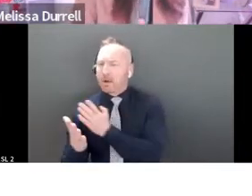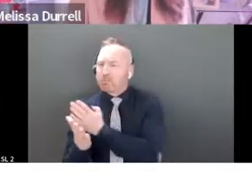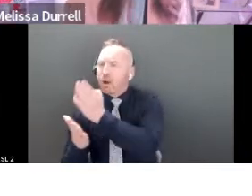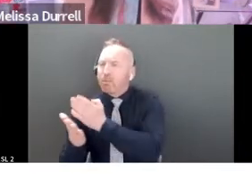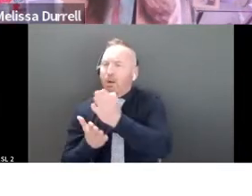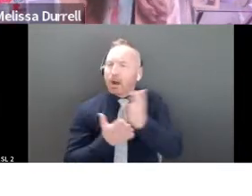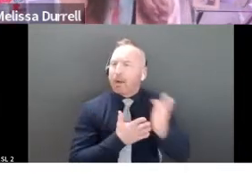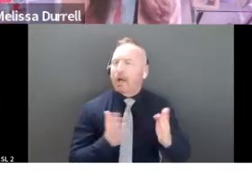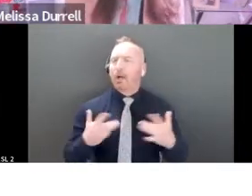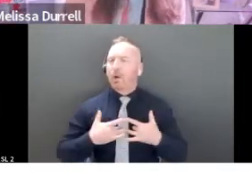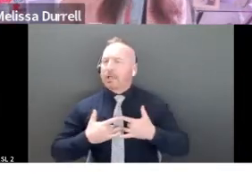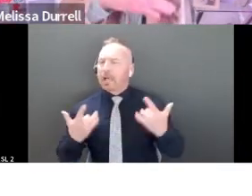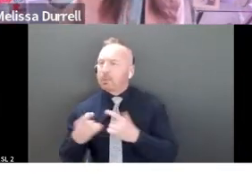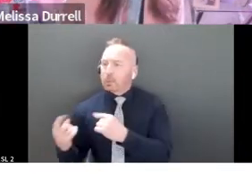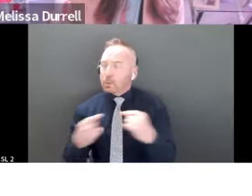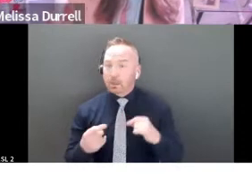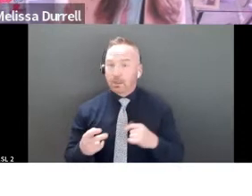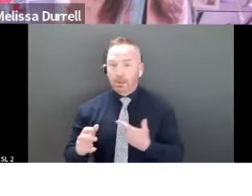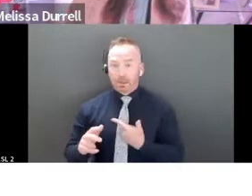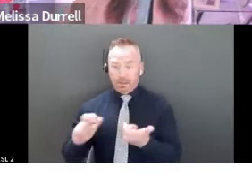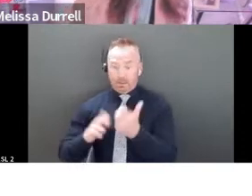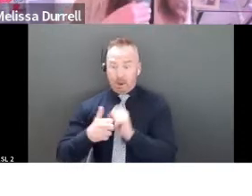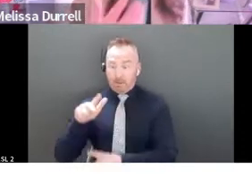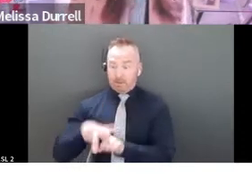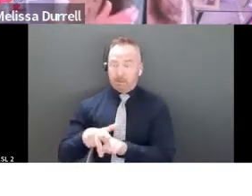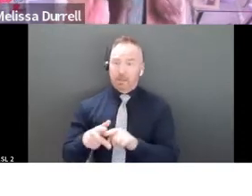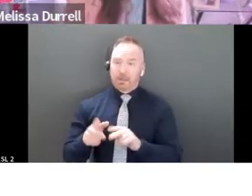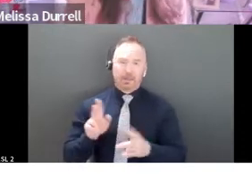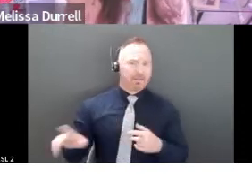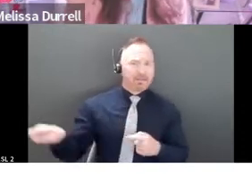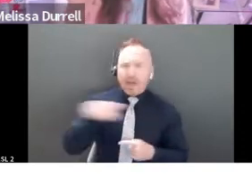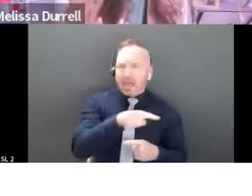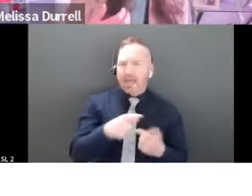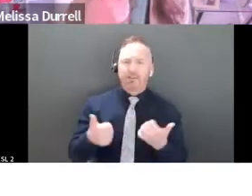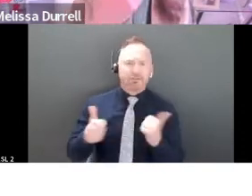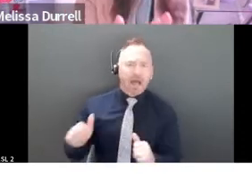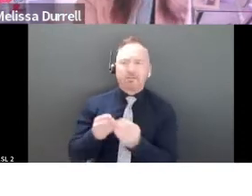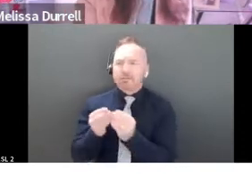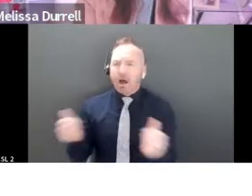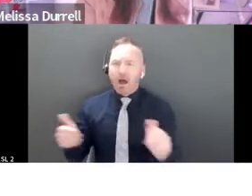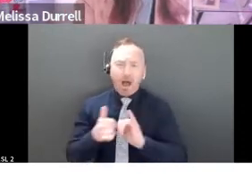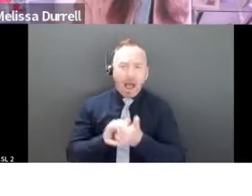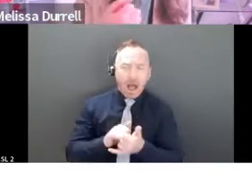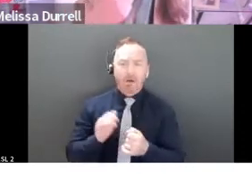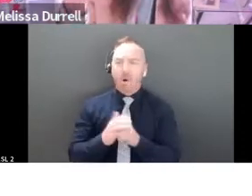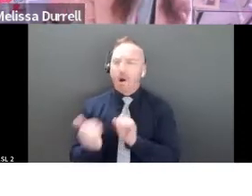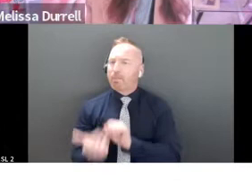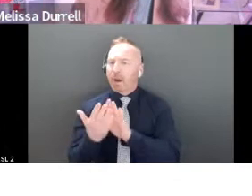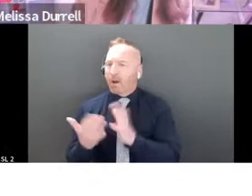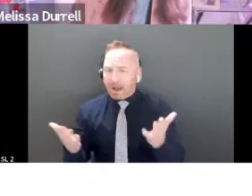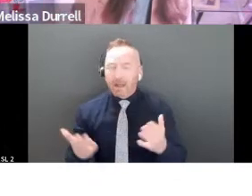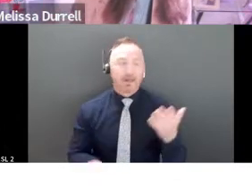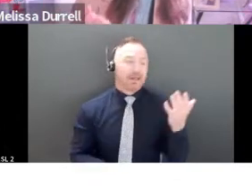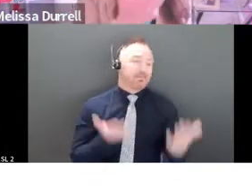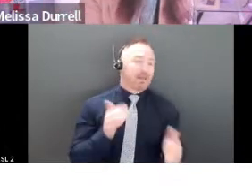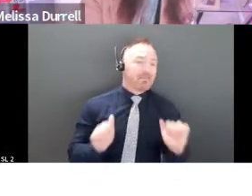how are they dealing with this problem? How are they getting around it? And, and make me understand that you can sometimes we can even use a character. Maybe it's a